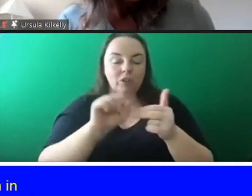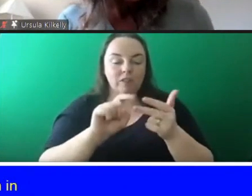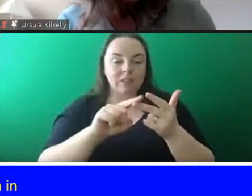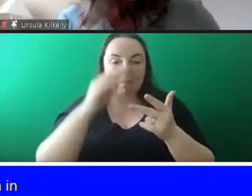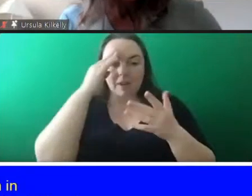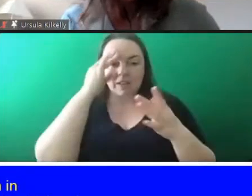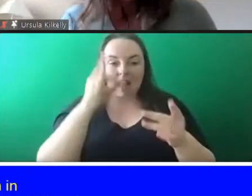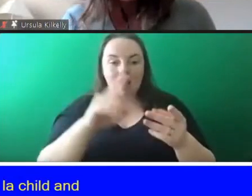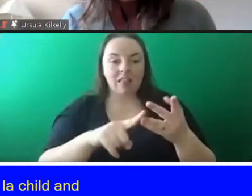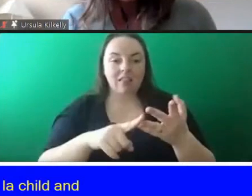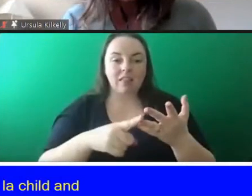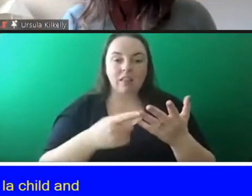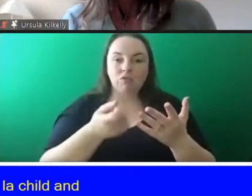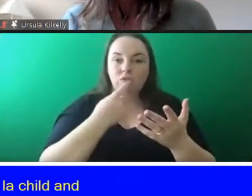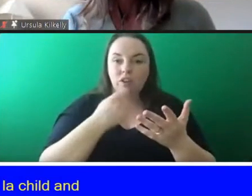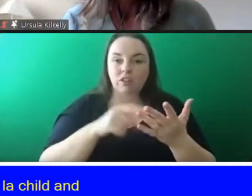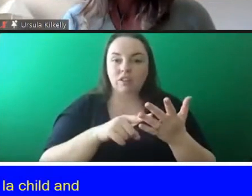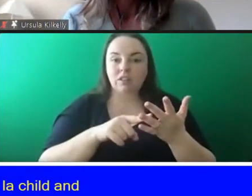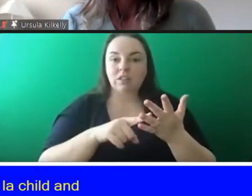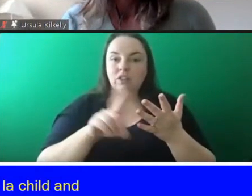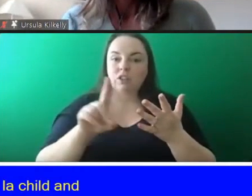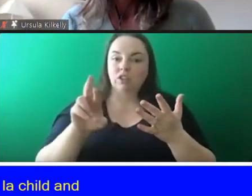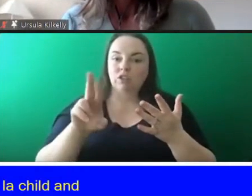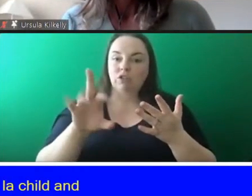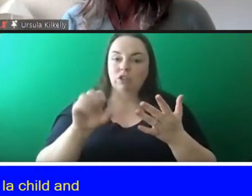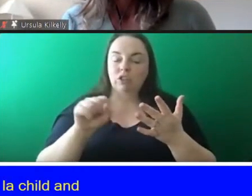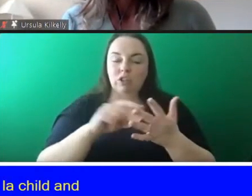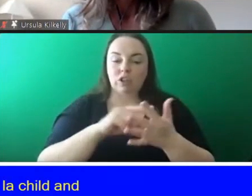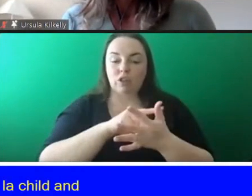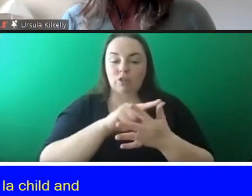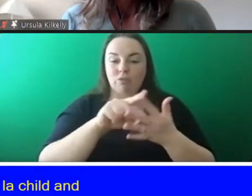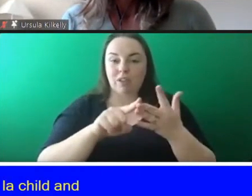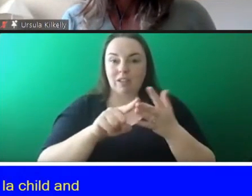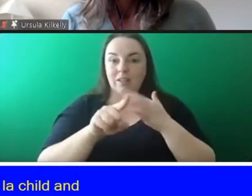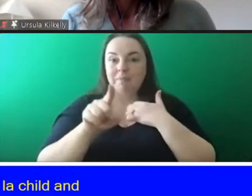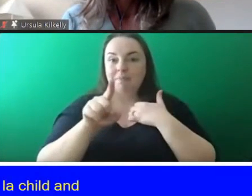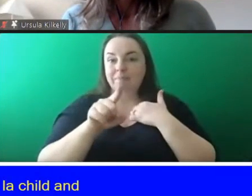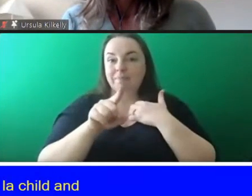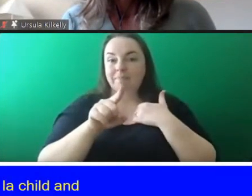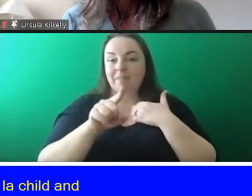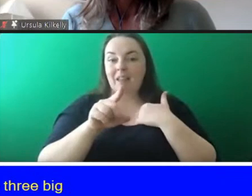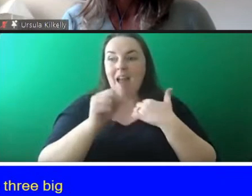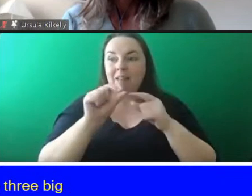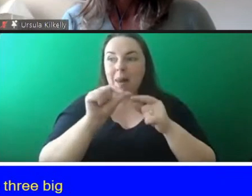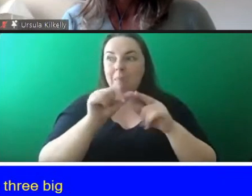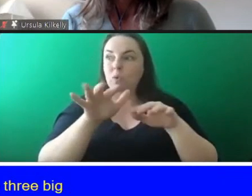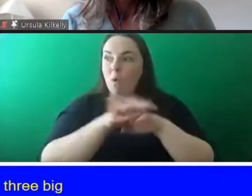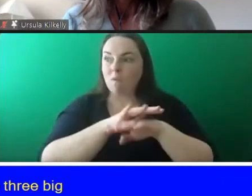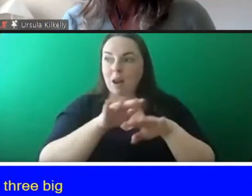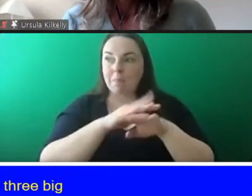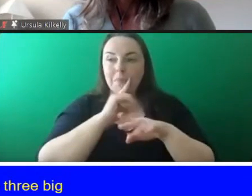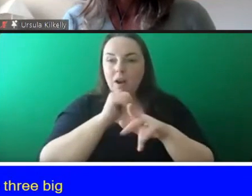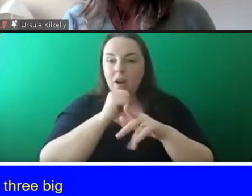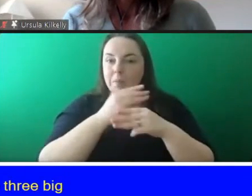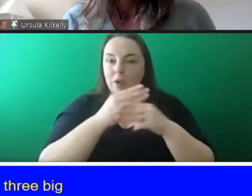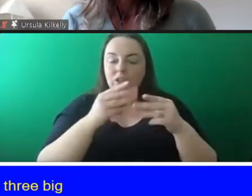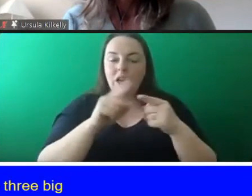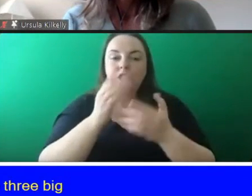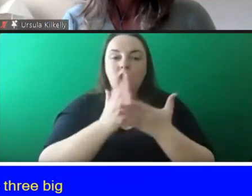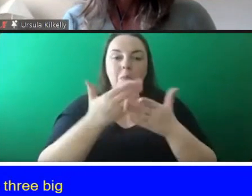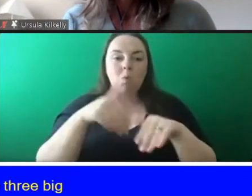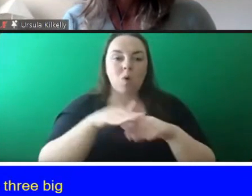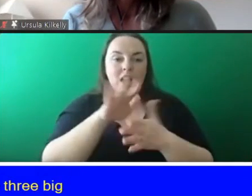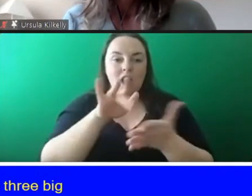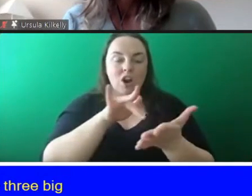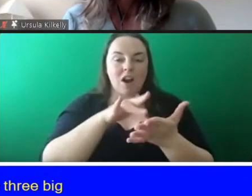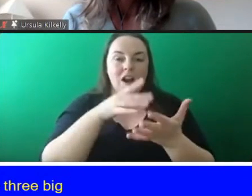drugs so those are three big circles in a venn diagram and they overlap to a certain extent and somewhere in there there is the